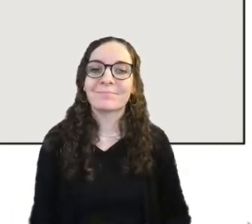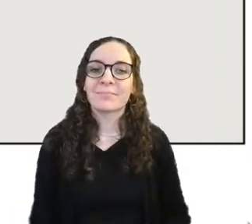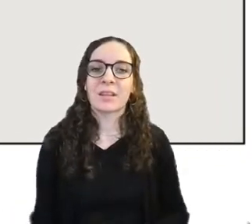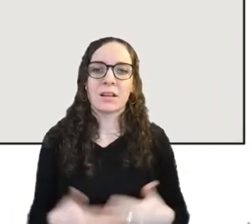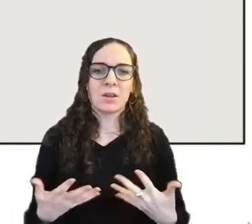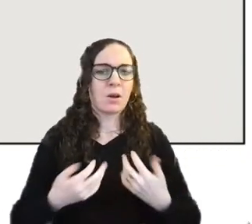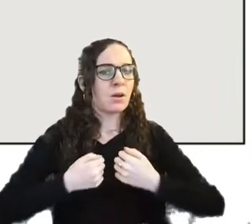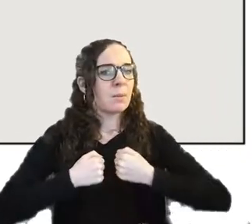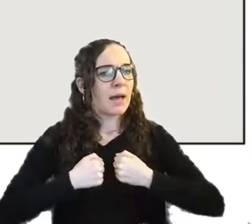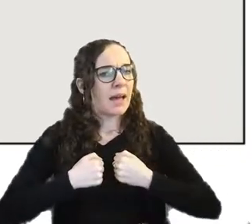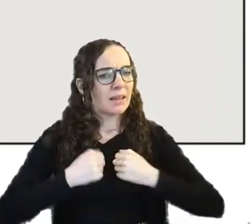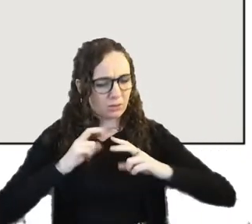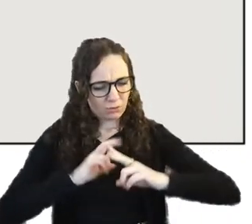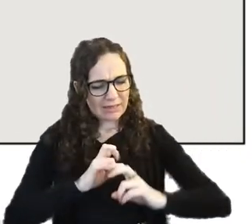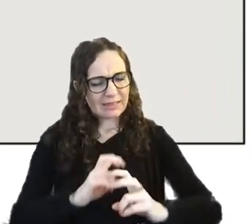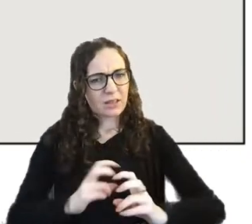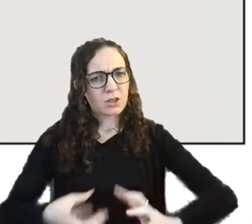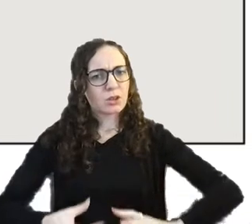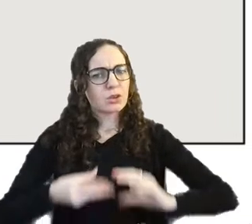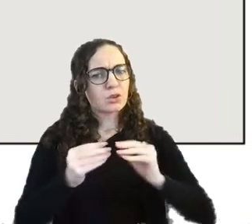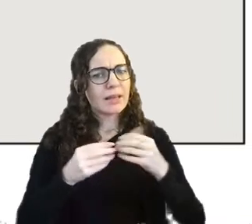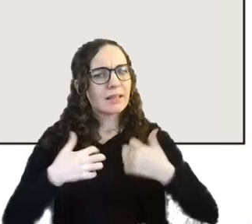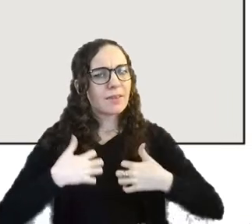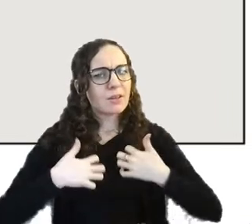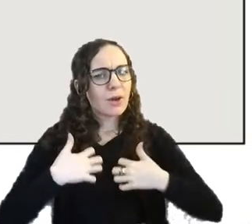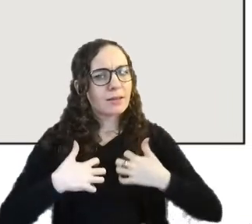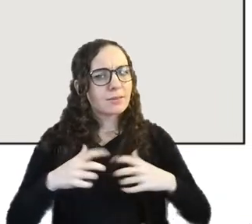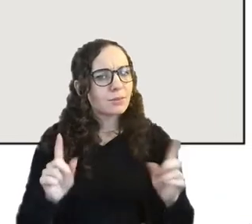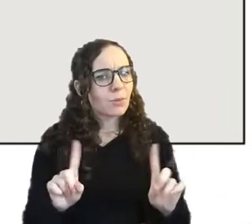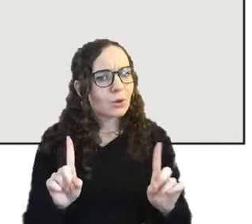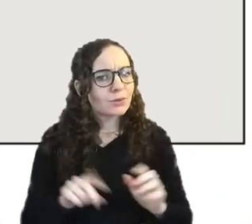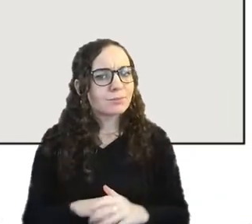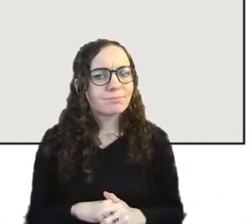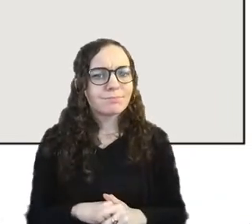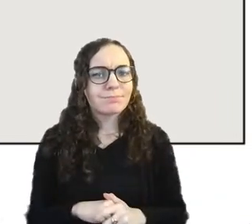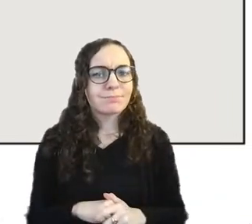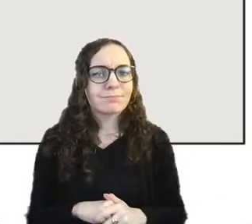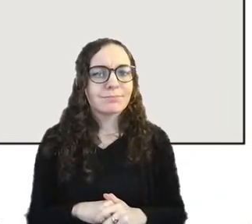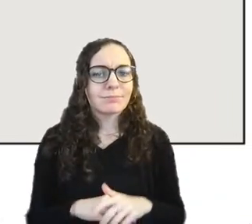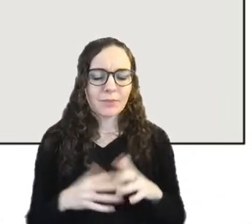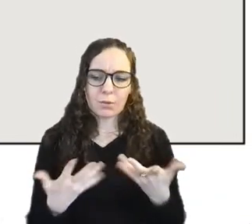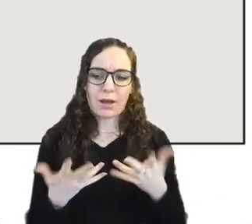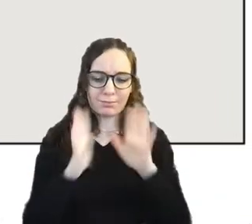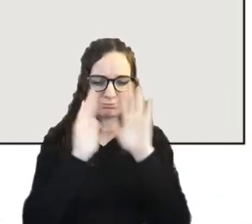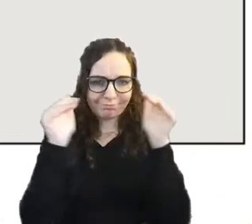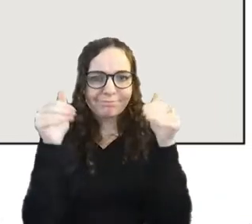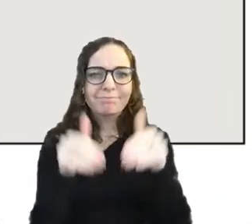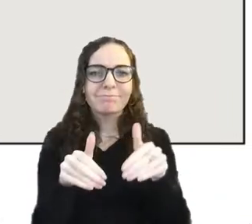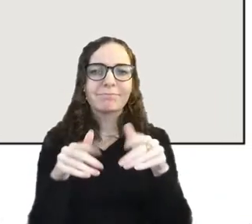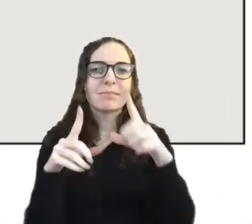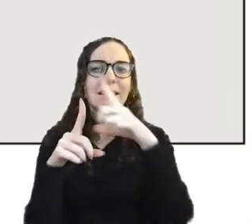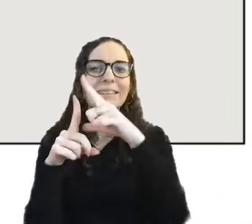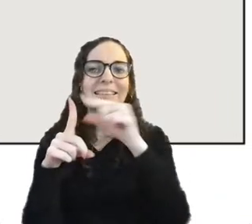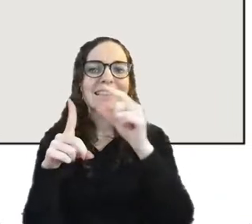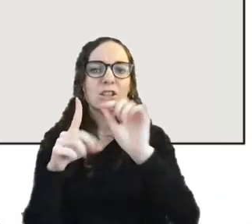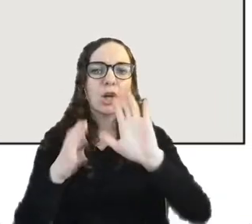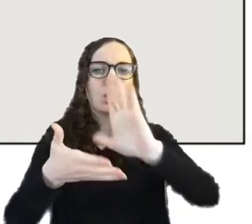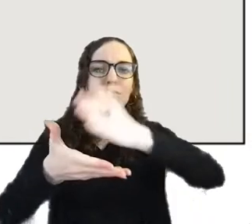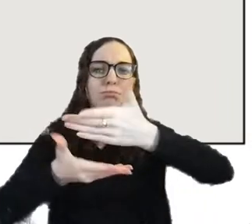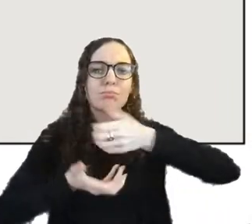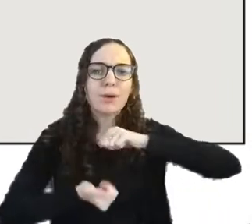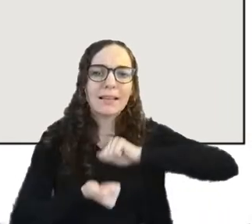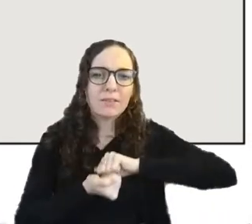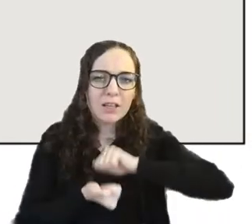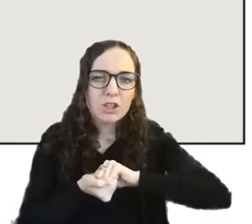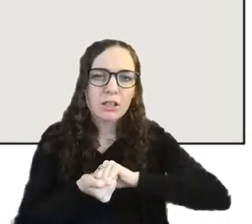research and creative interests which um revolve around digital preservation and kind of preserving formats that